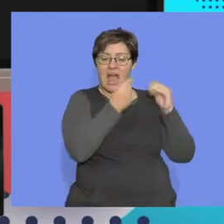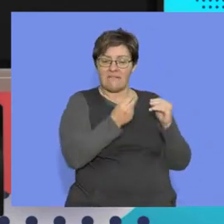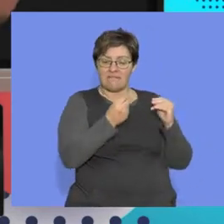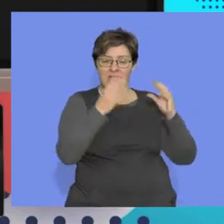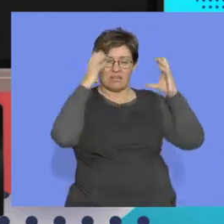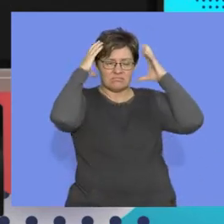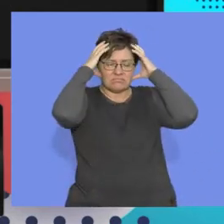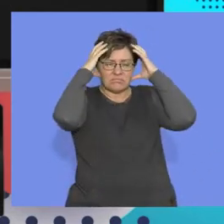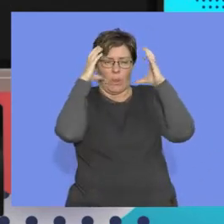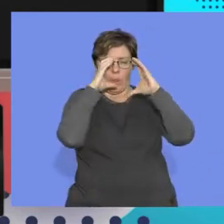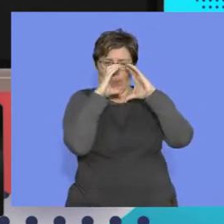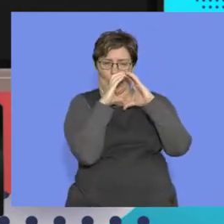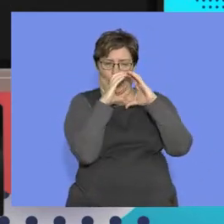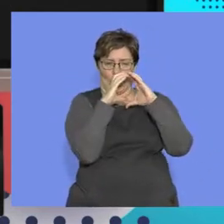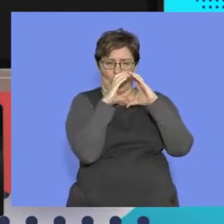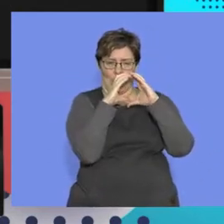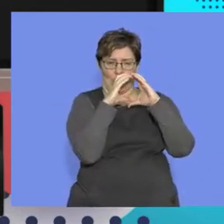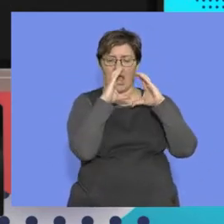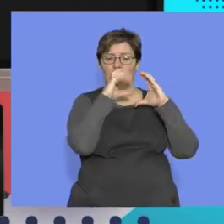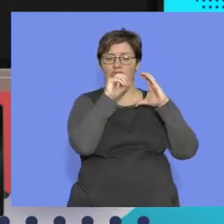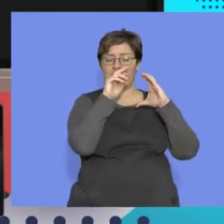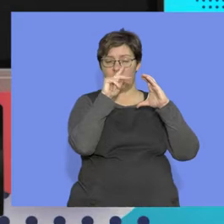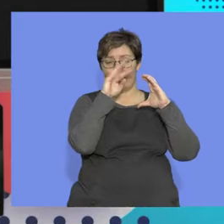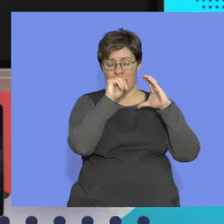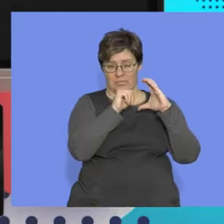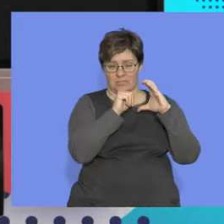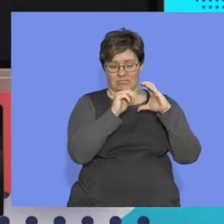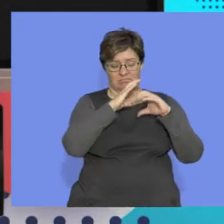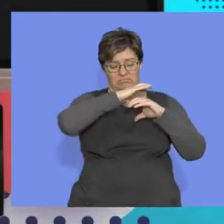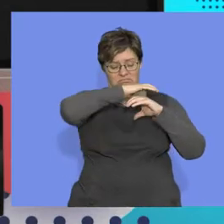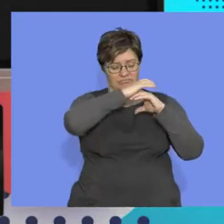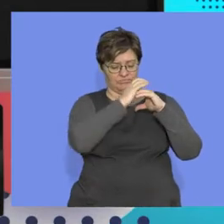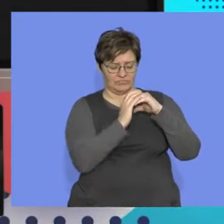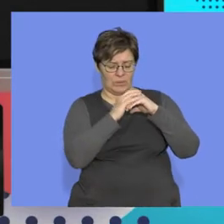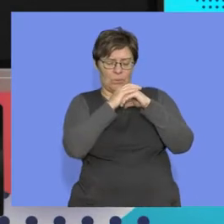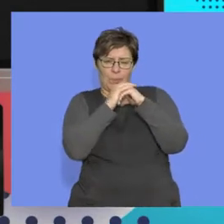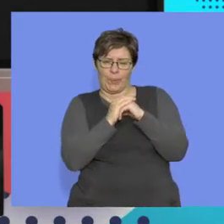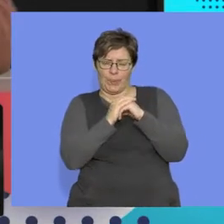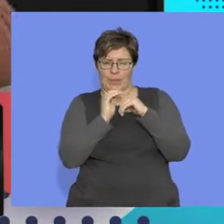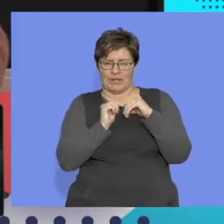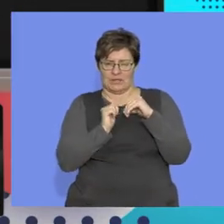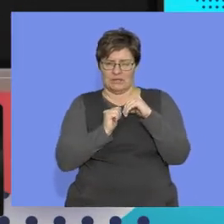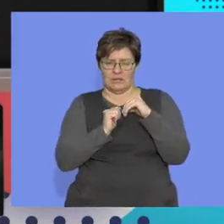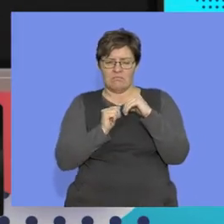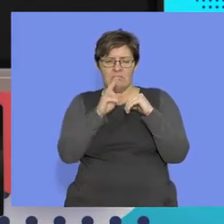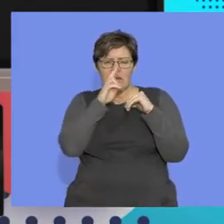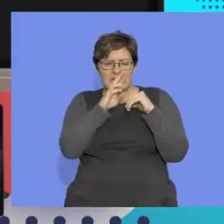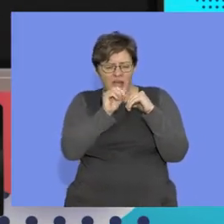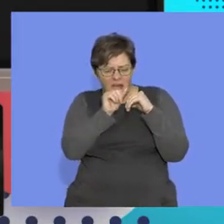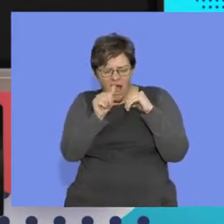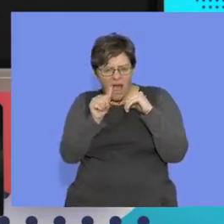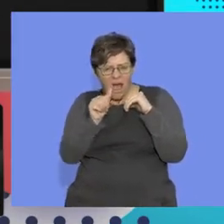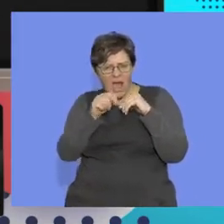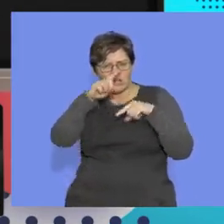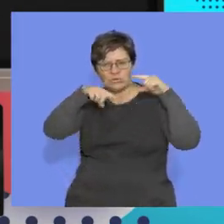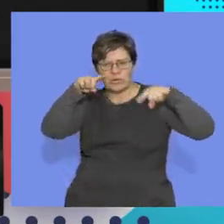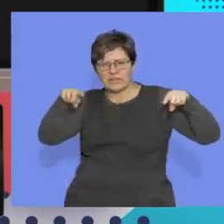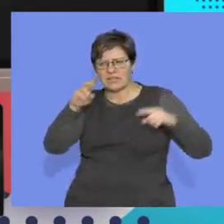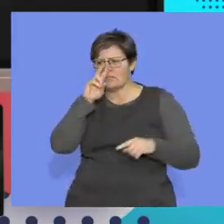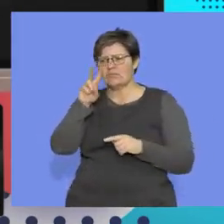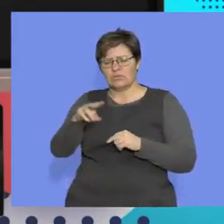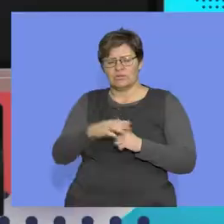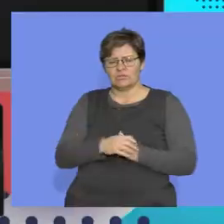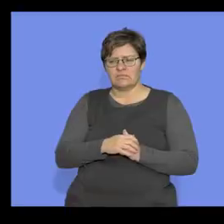They've got a very small cranium, all right? And what did we notice over time, the trend?